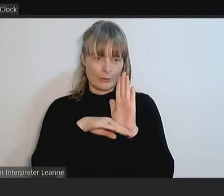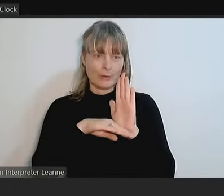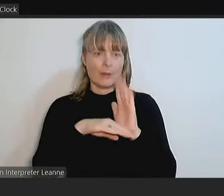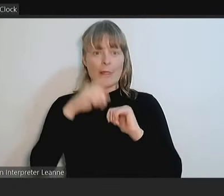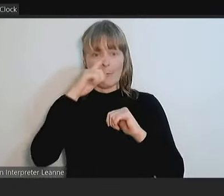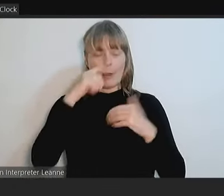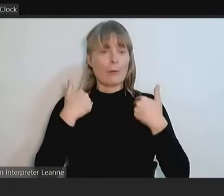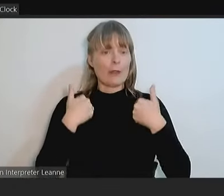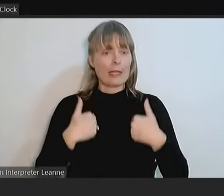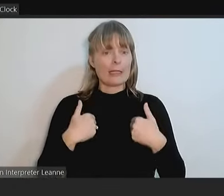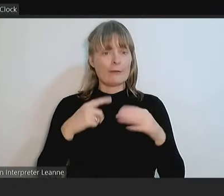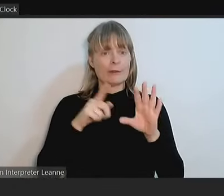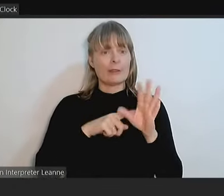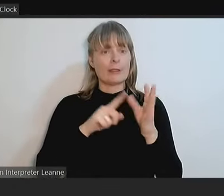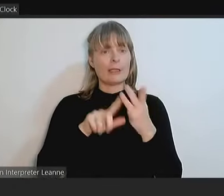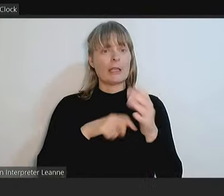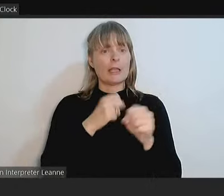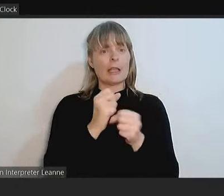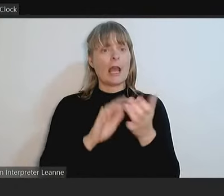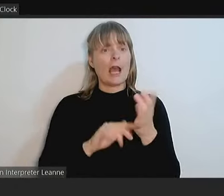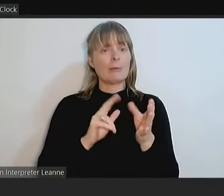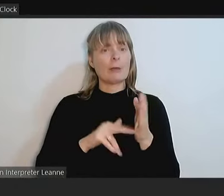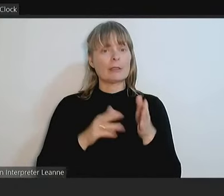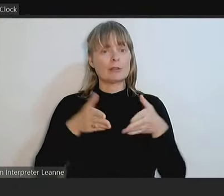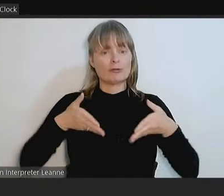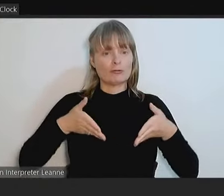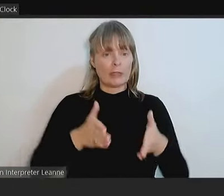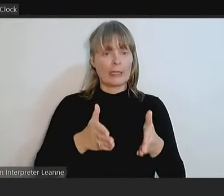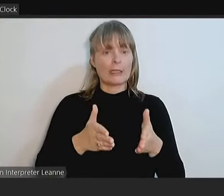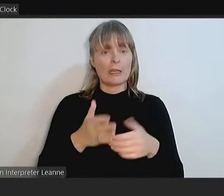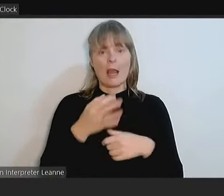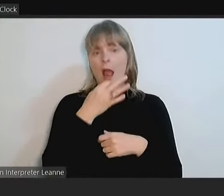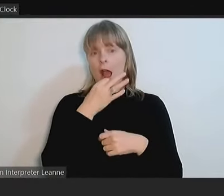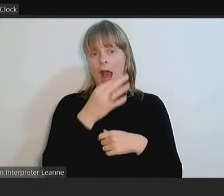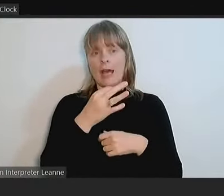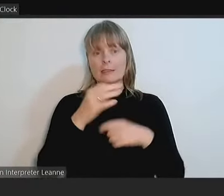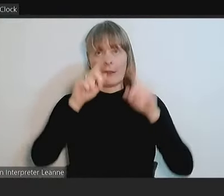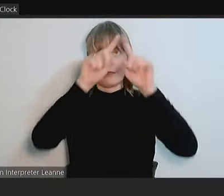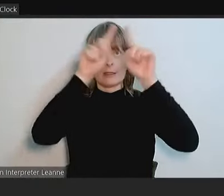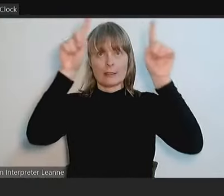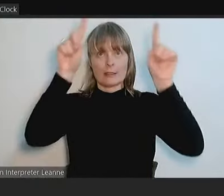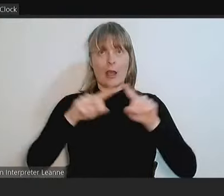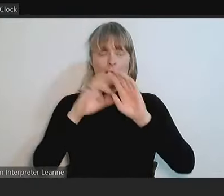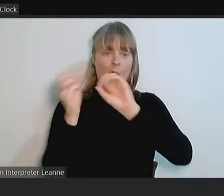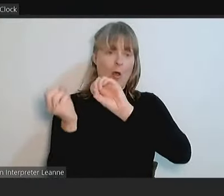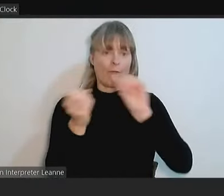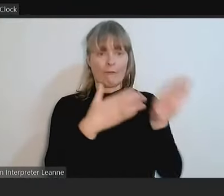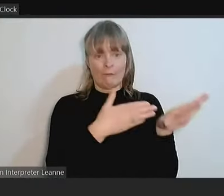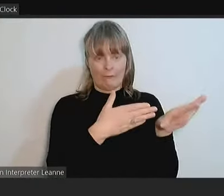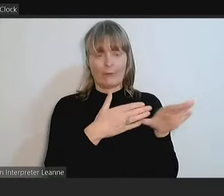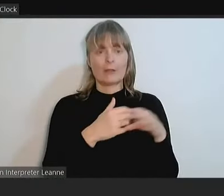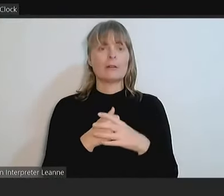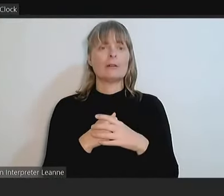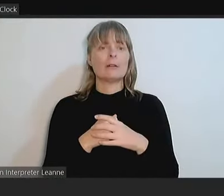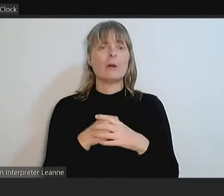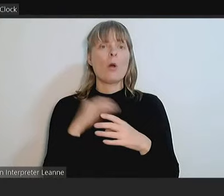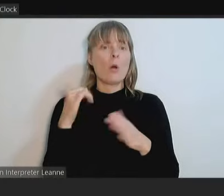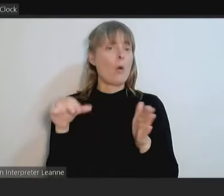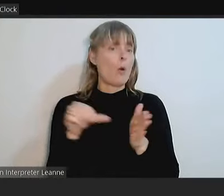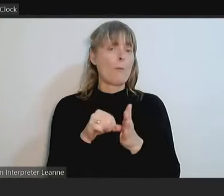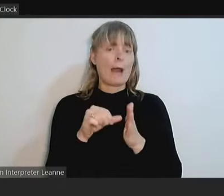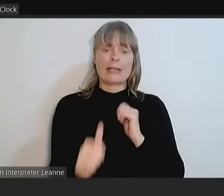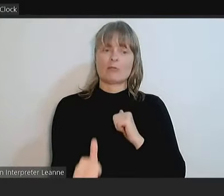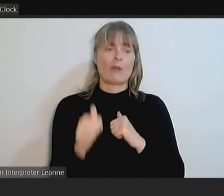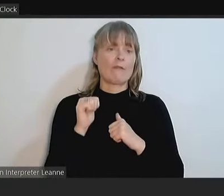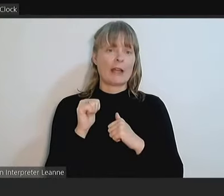and close surrounding area request that the standing signs be removed from Youngman Street, Preston or money should be refunded to all